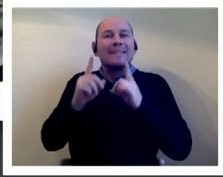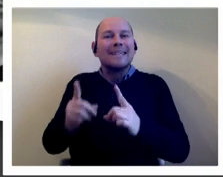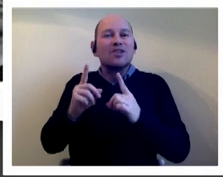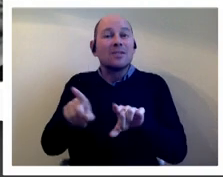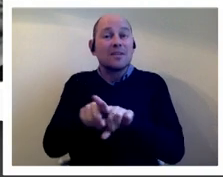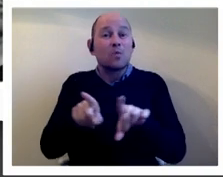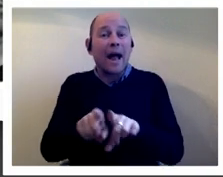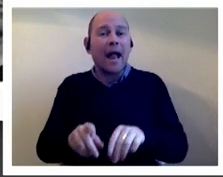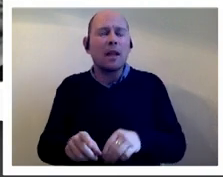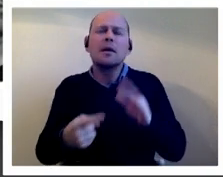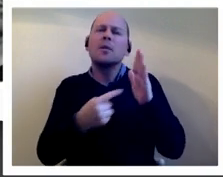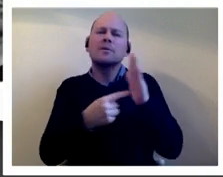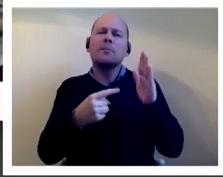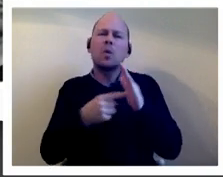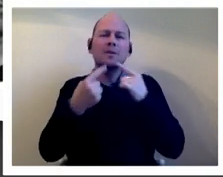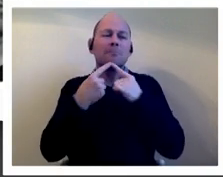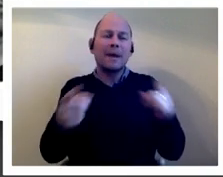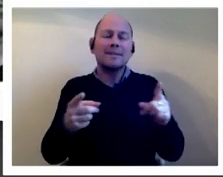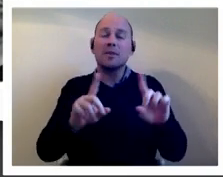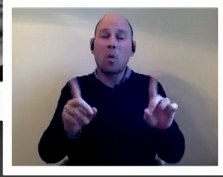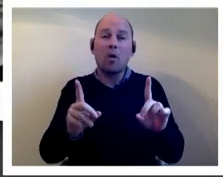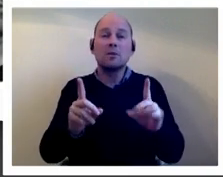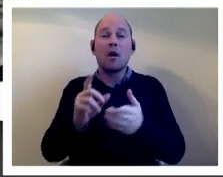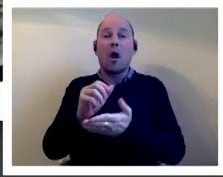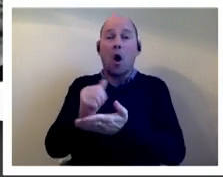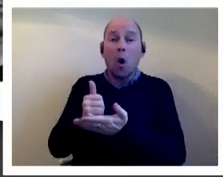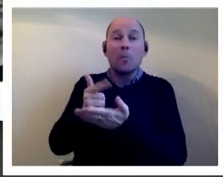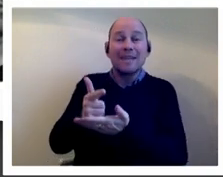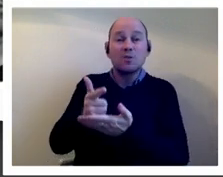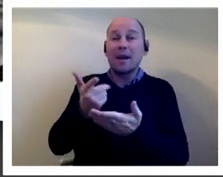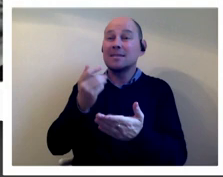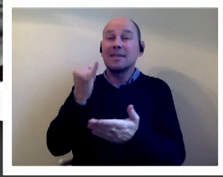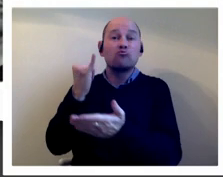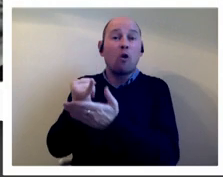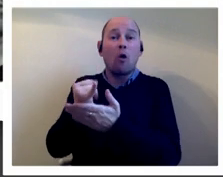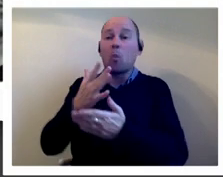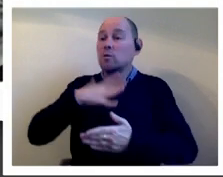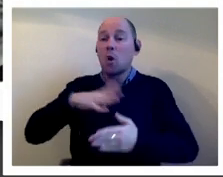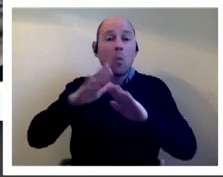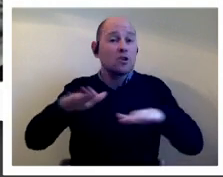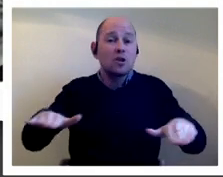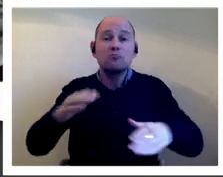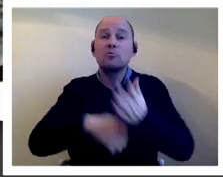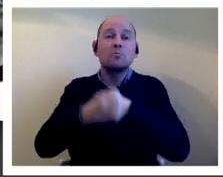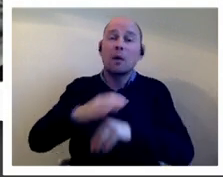message that section 28 gave off that homosexuality itself was wrong we do not want our children to be gay was the message